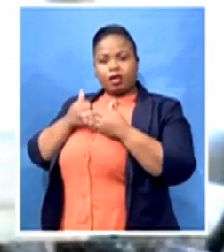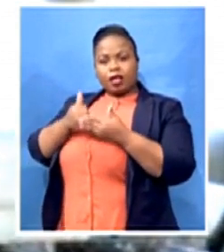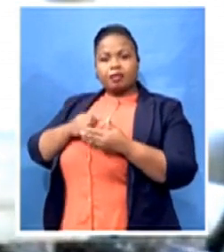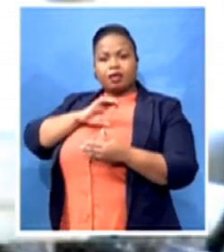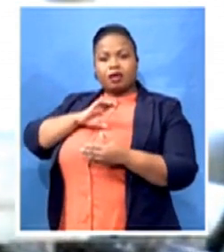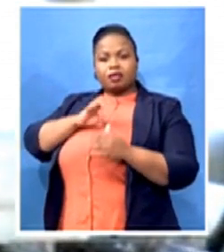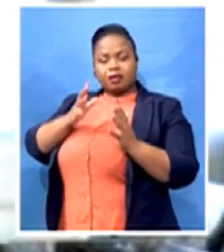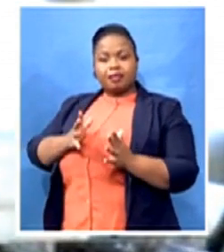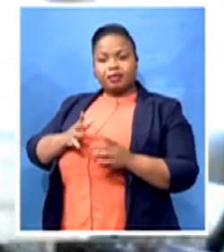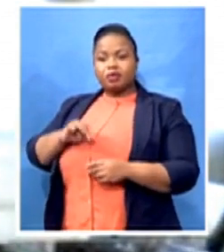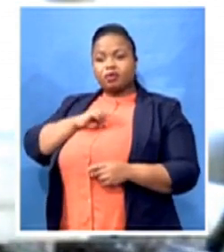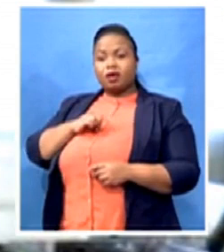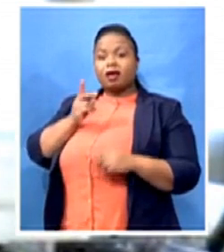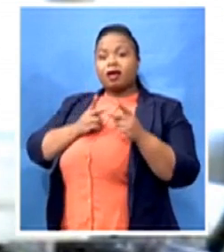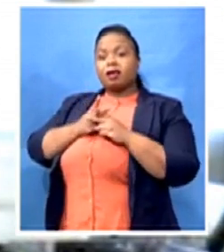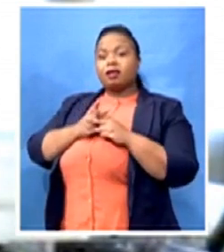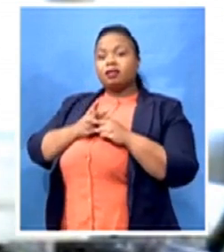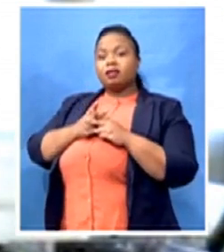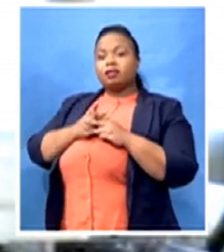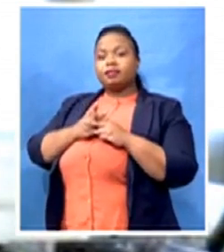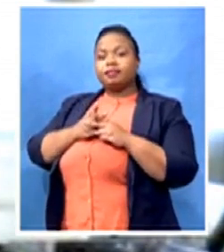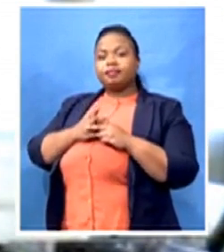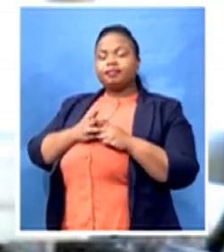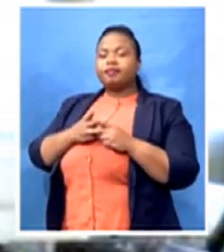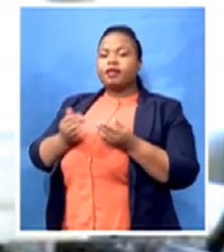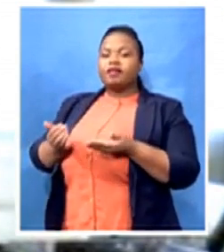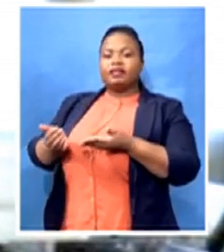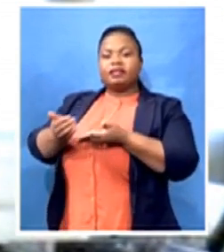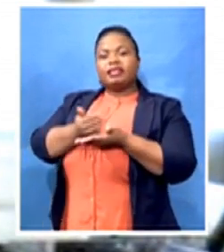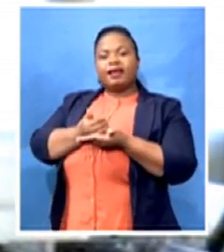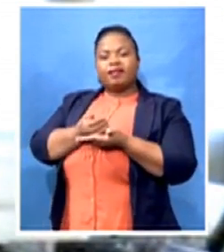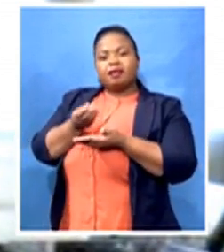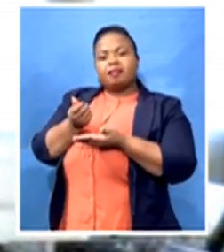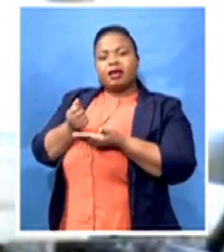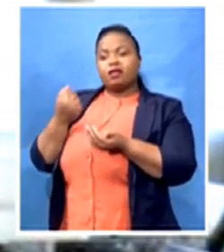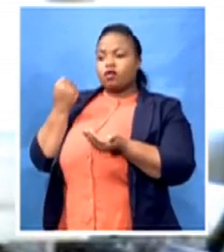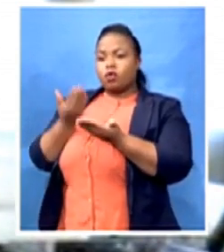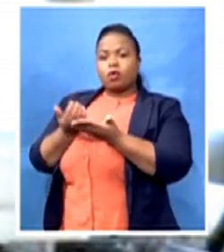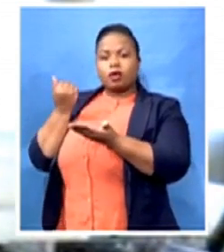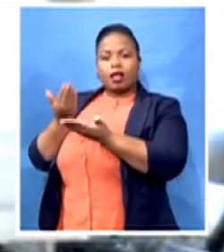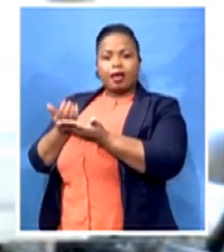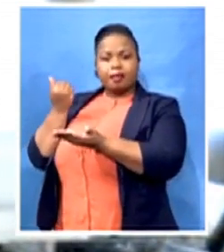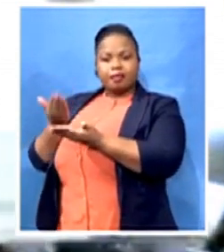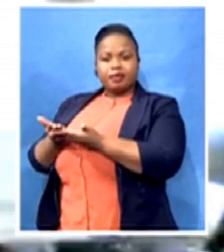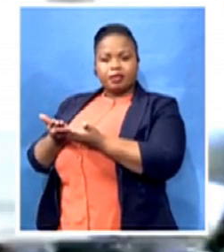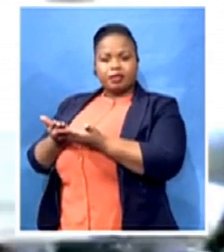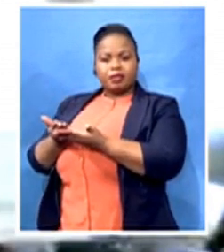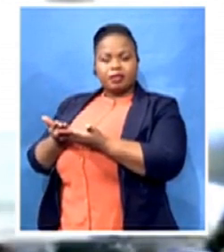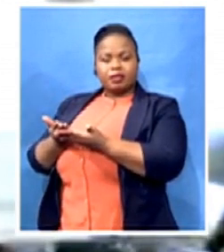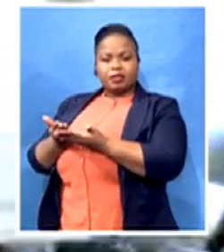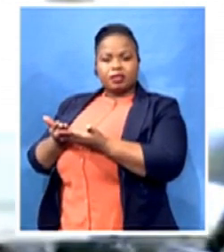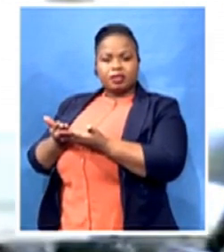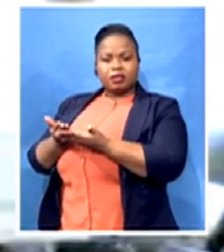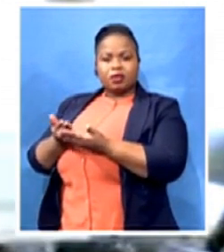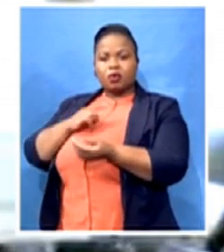considerable amounts of monies on claims where there is less traffic on the roads, for